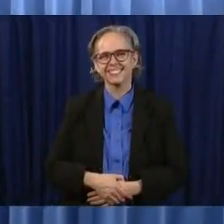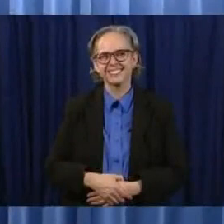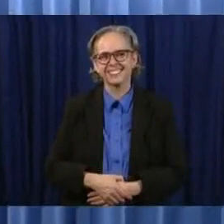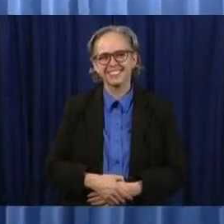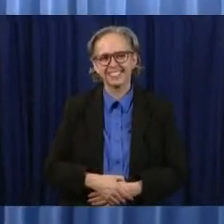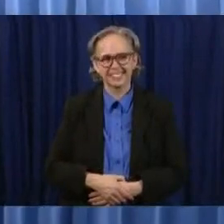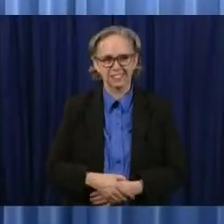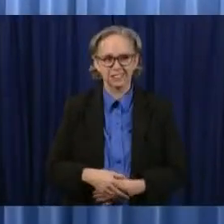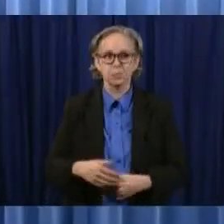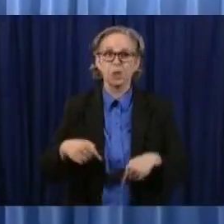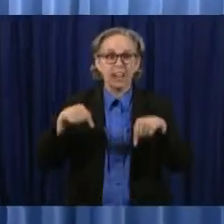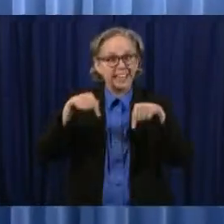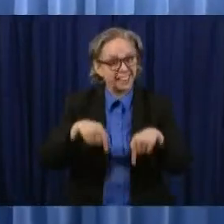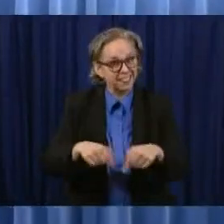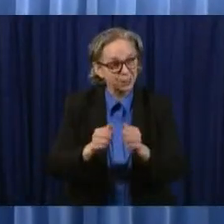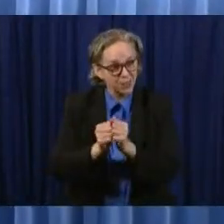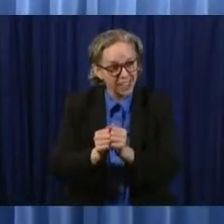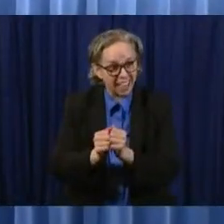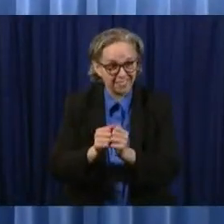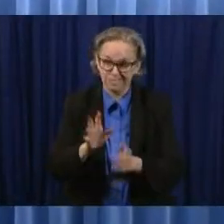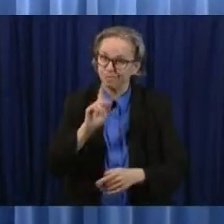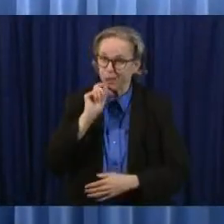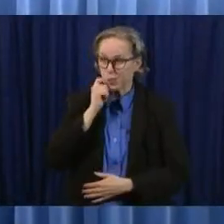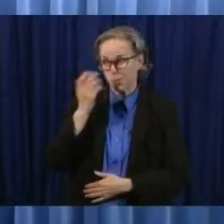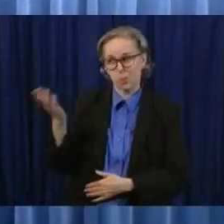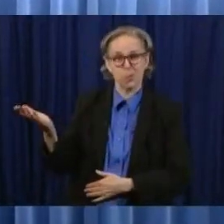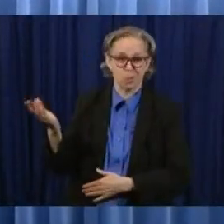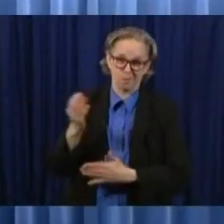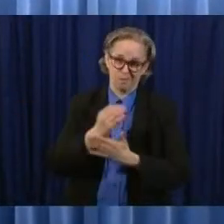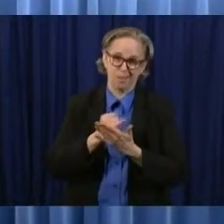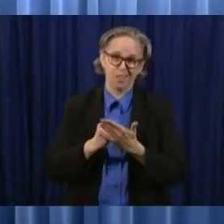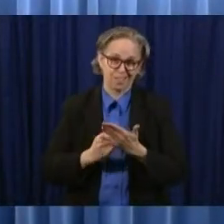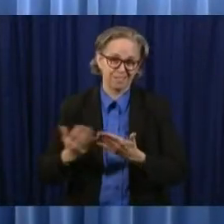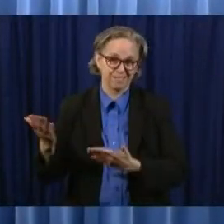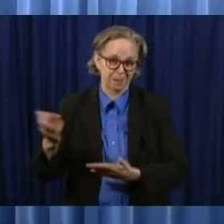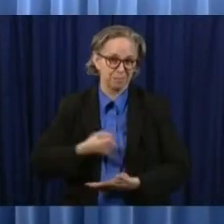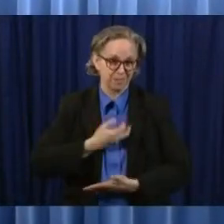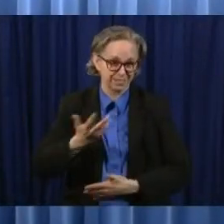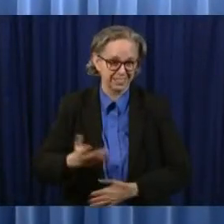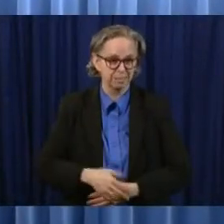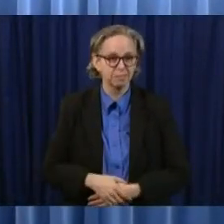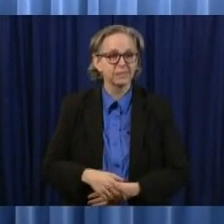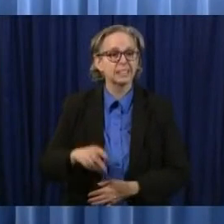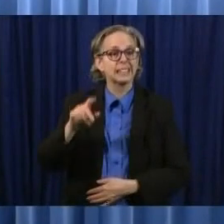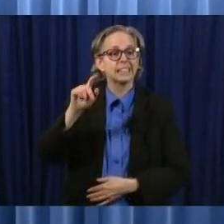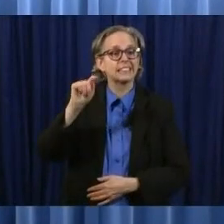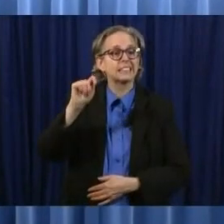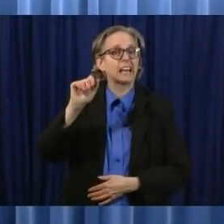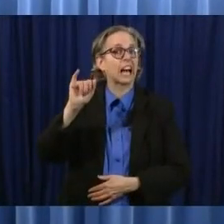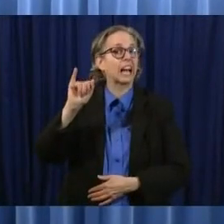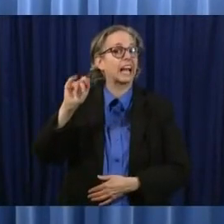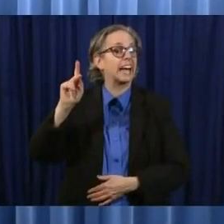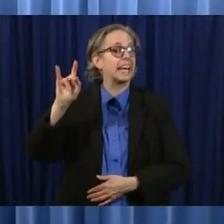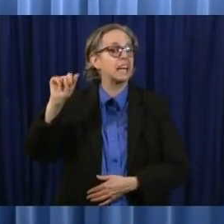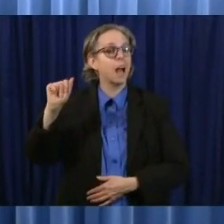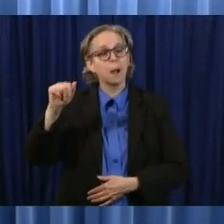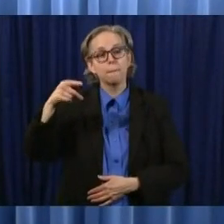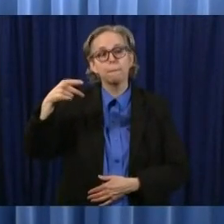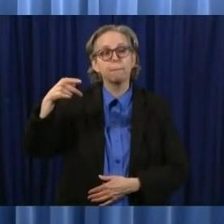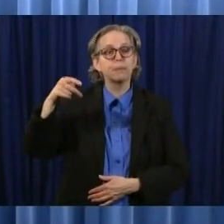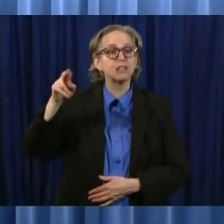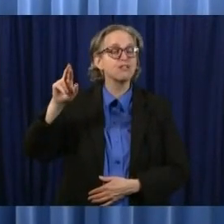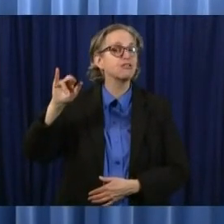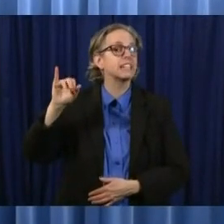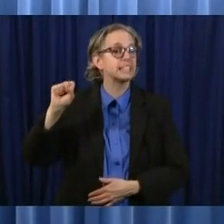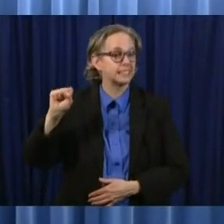this together yeah that's pretty cool I'm take care of Primas Blackmon an 8th grader at Paul